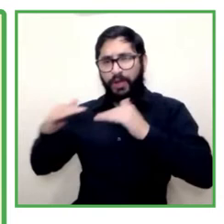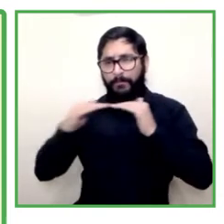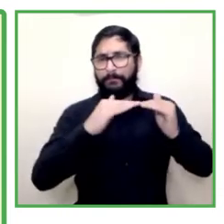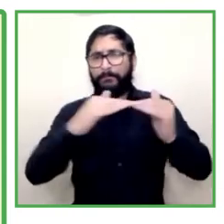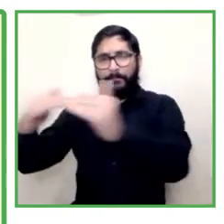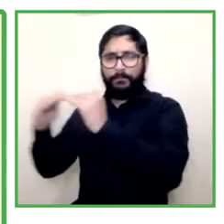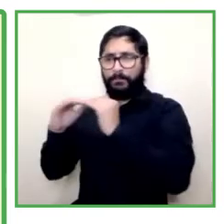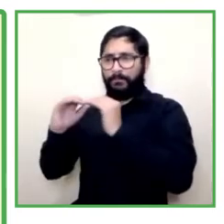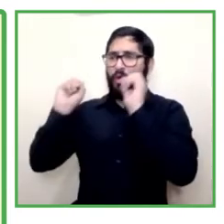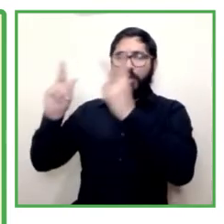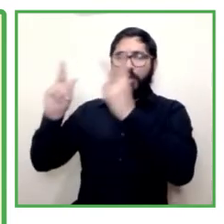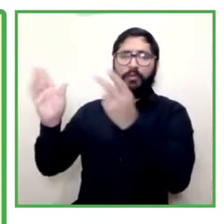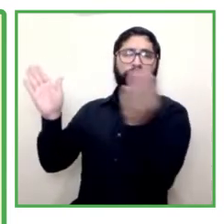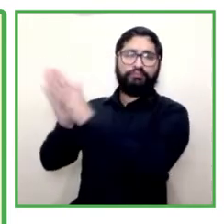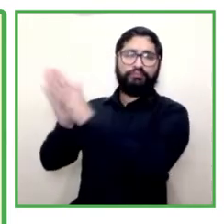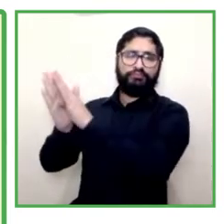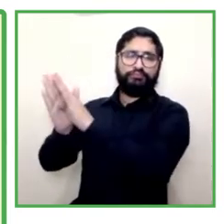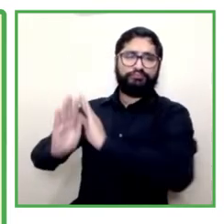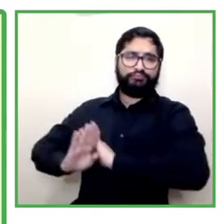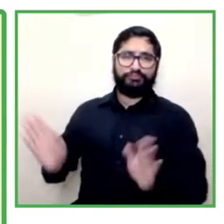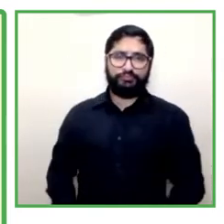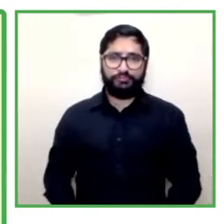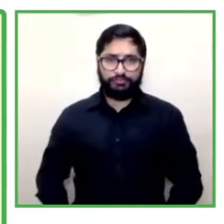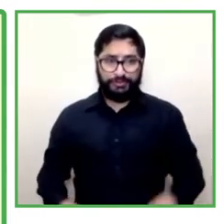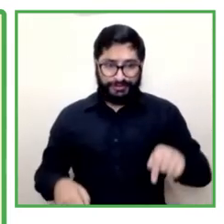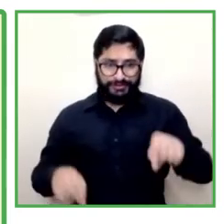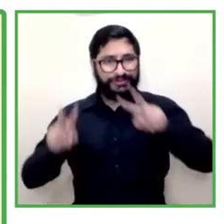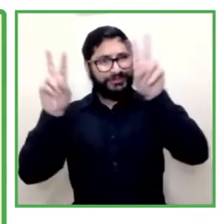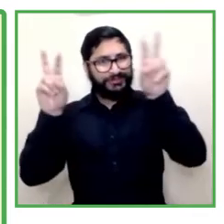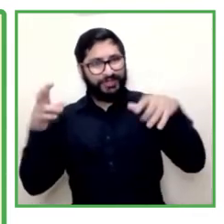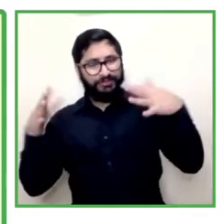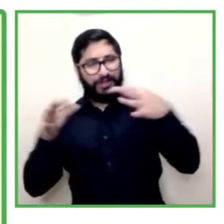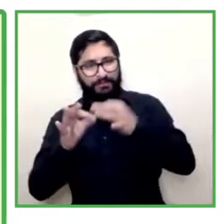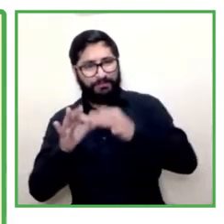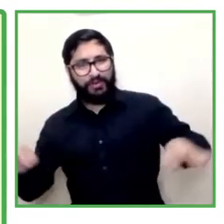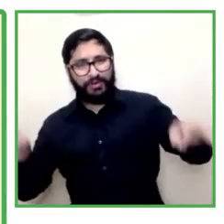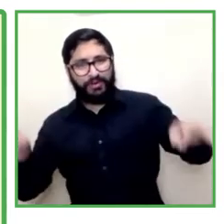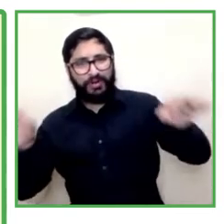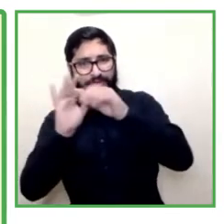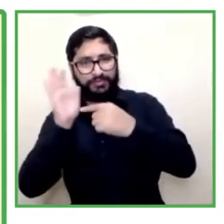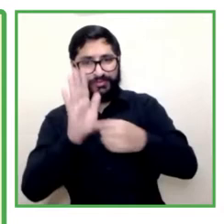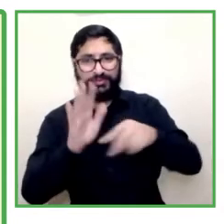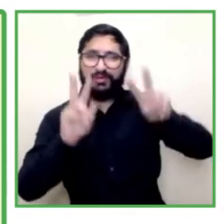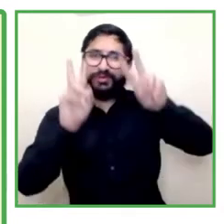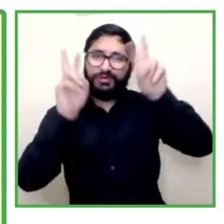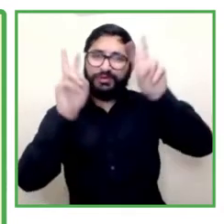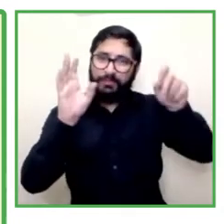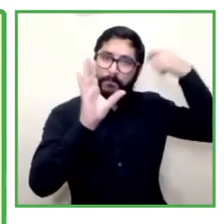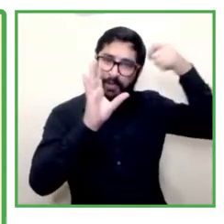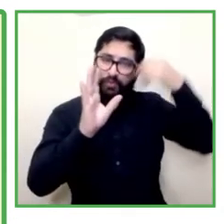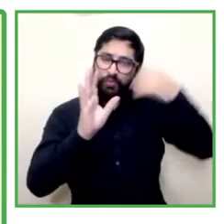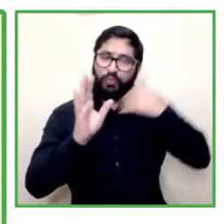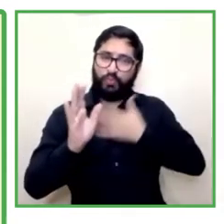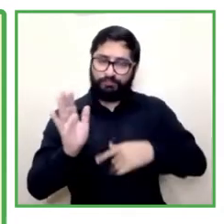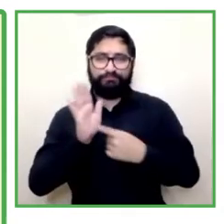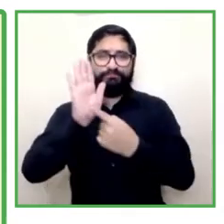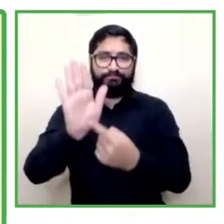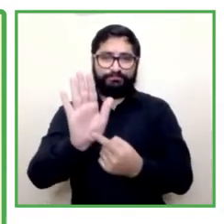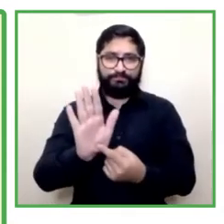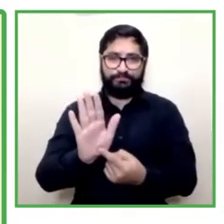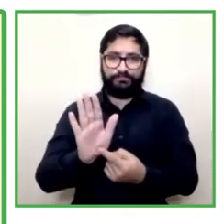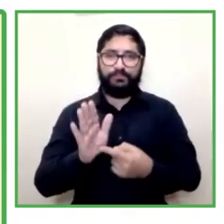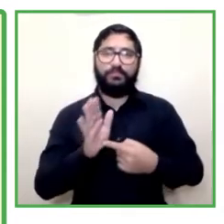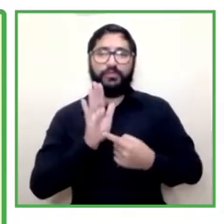no head of the household here we are a cooperative so now to finish my presentation i would like to leave you with a video